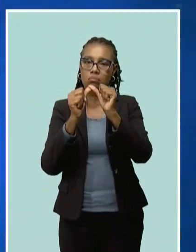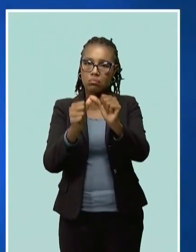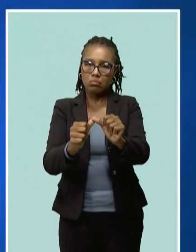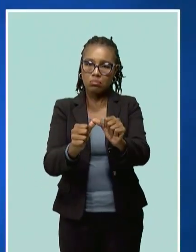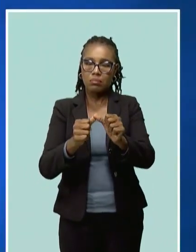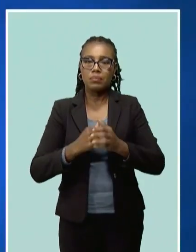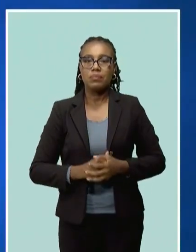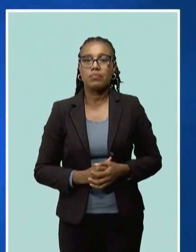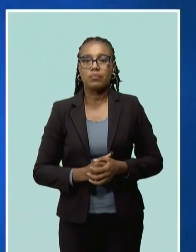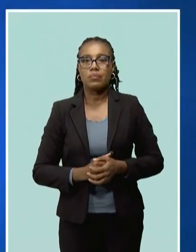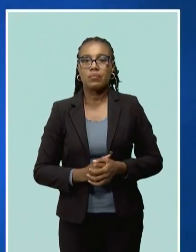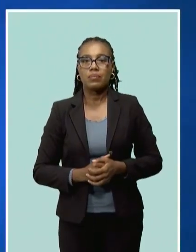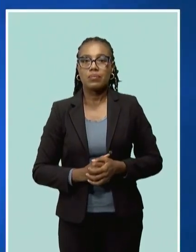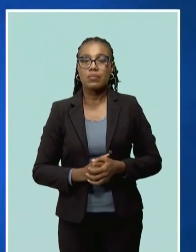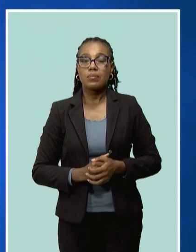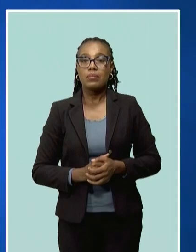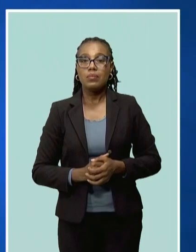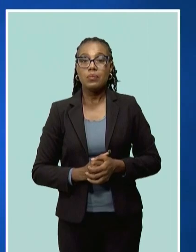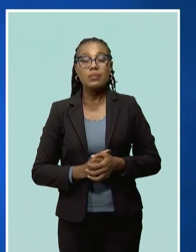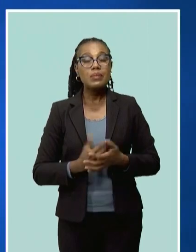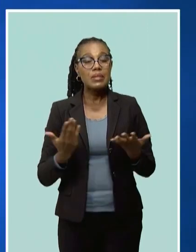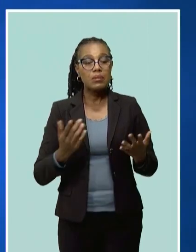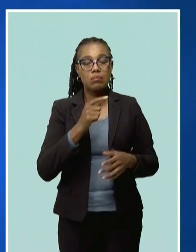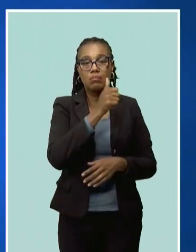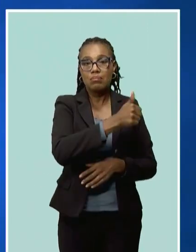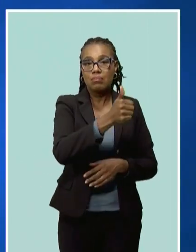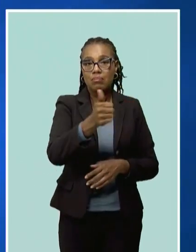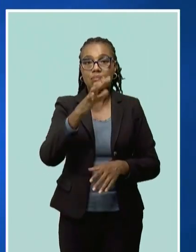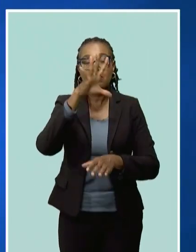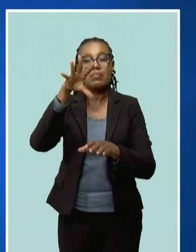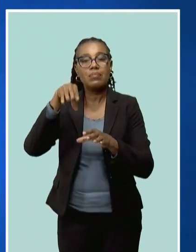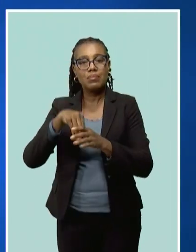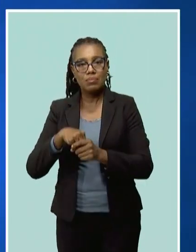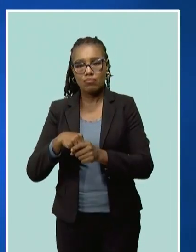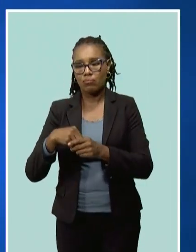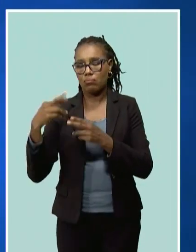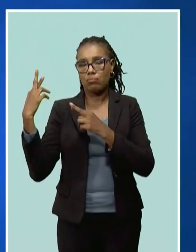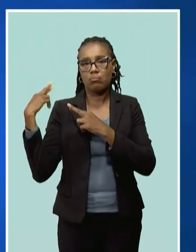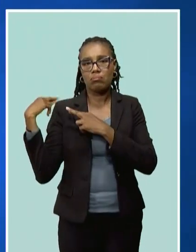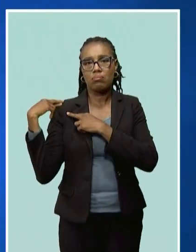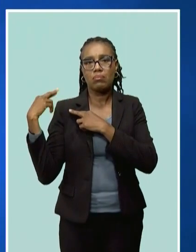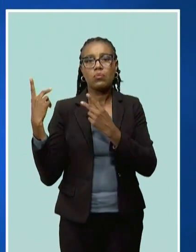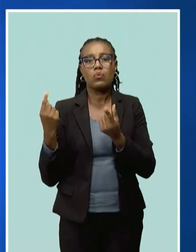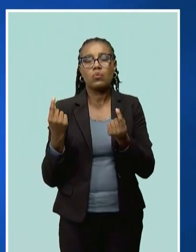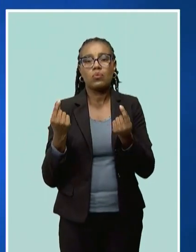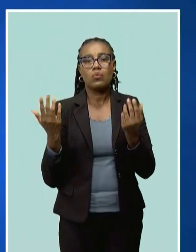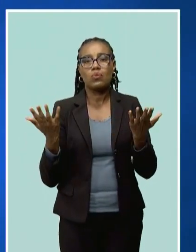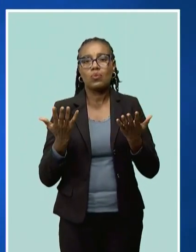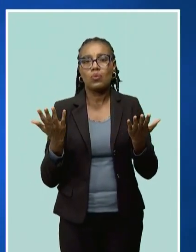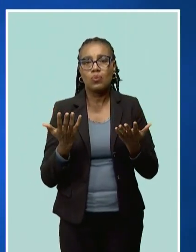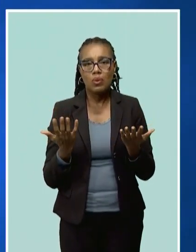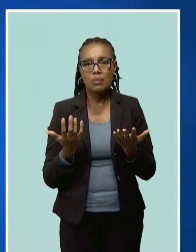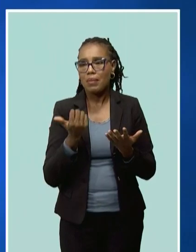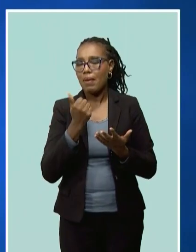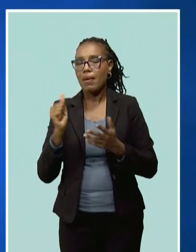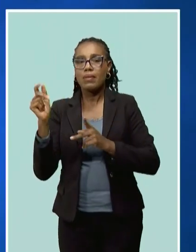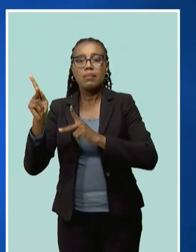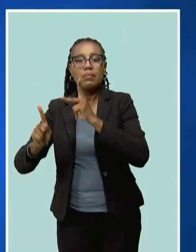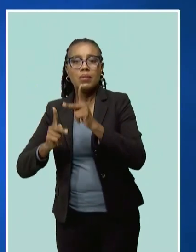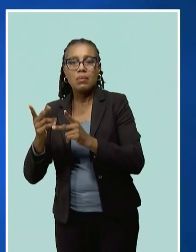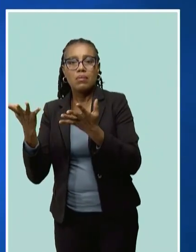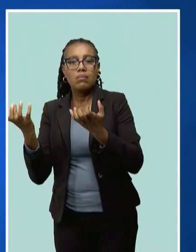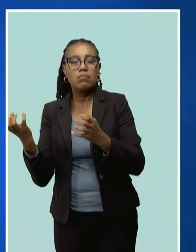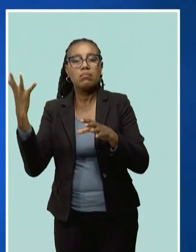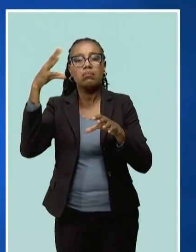What is required of each and every stakeholder within this process and any potential new